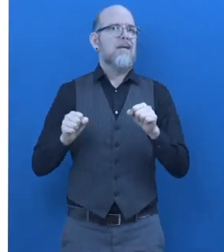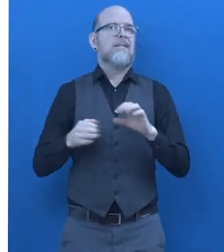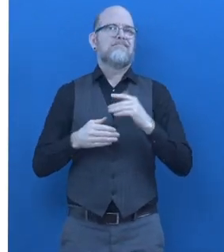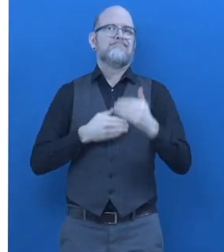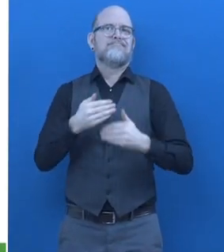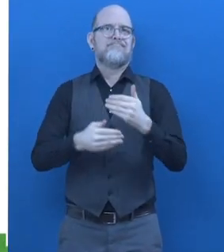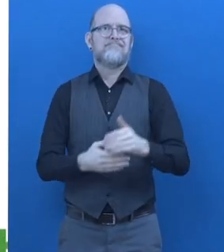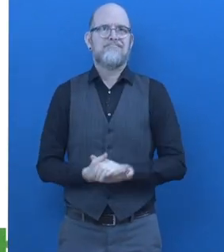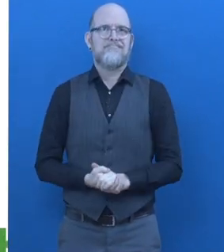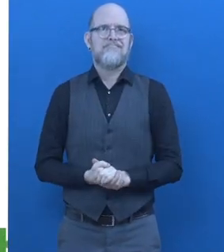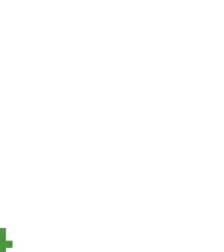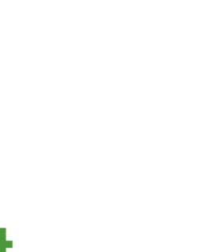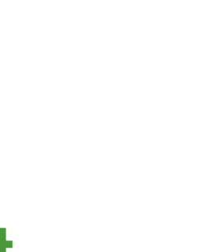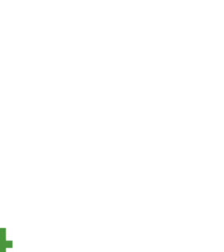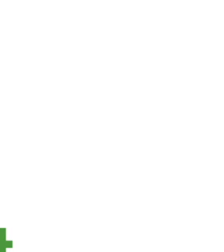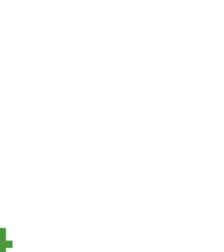world without barriers.